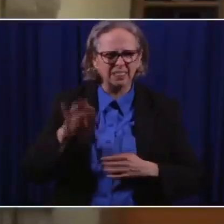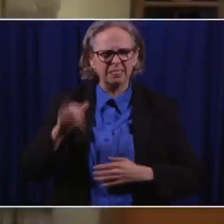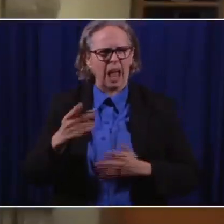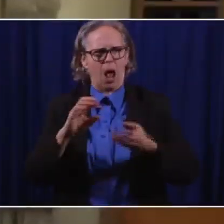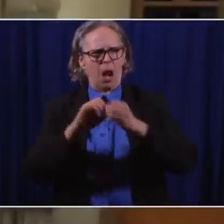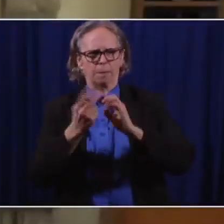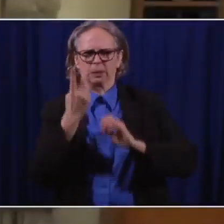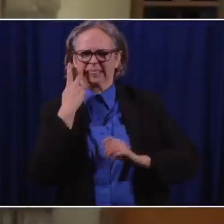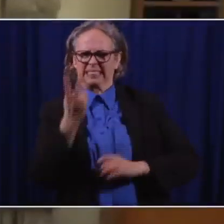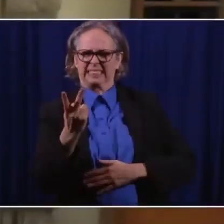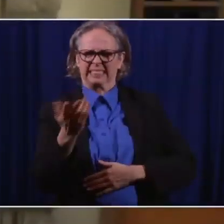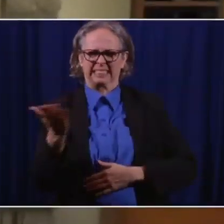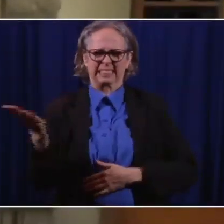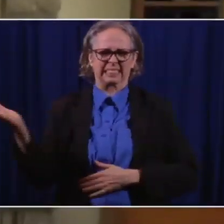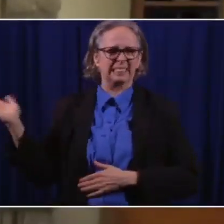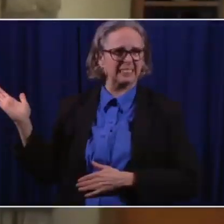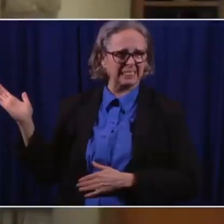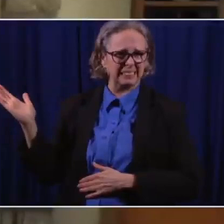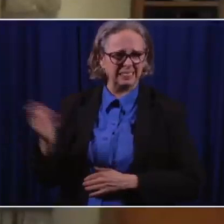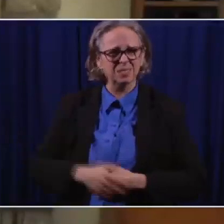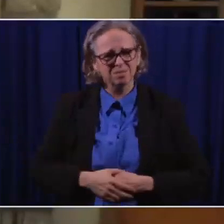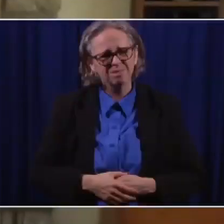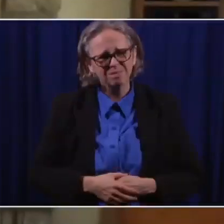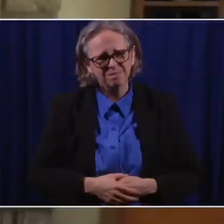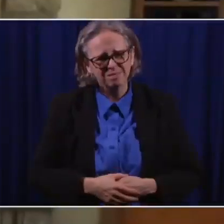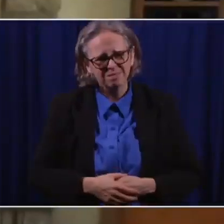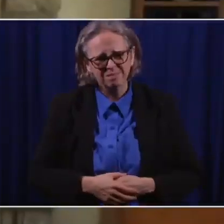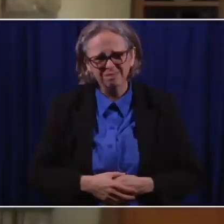unfortunately, an all-time high.